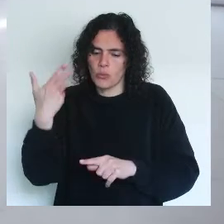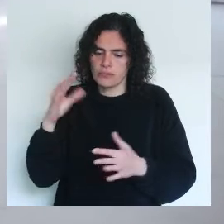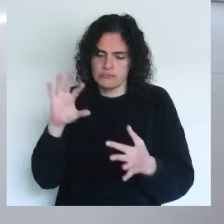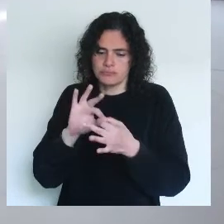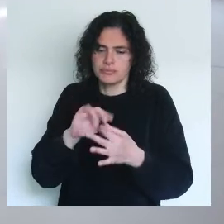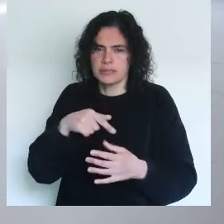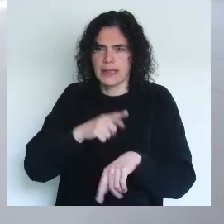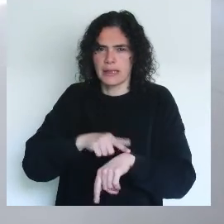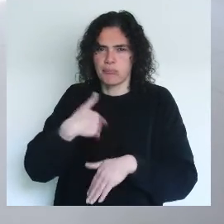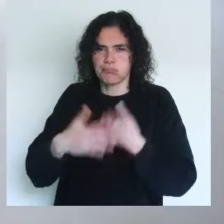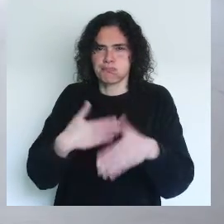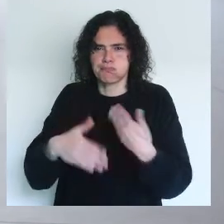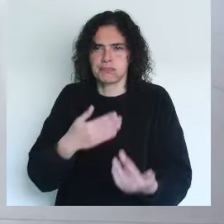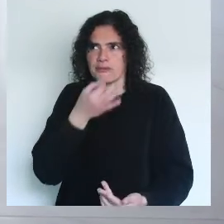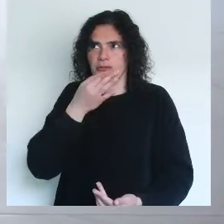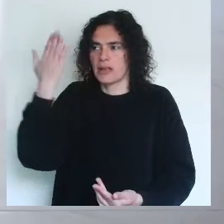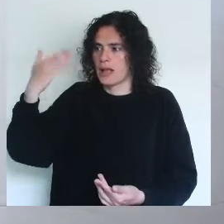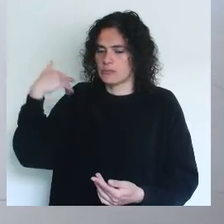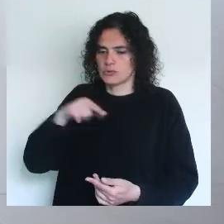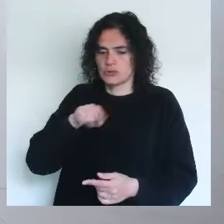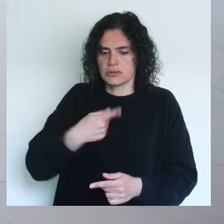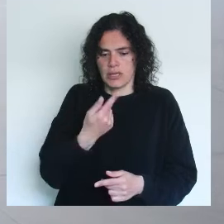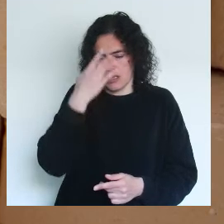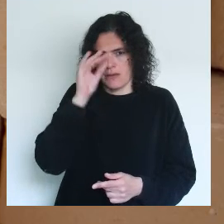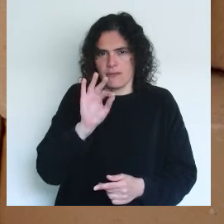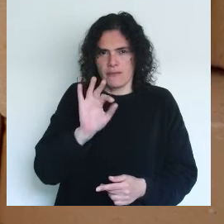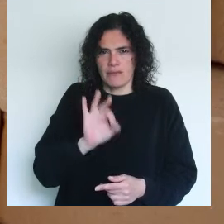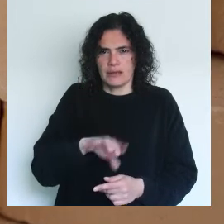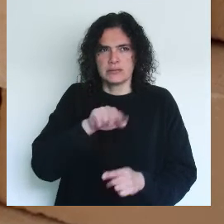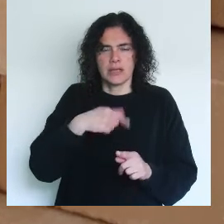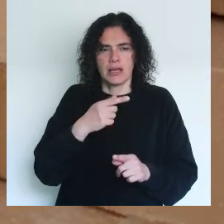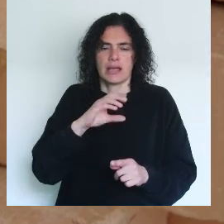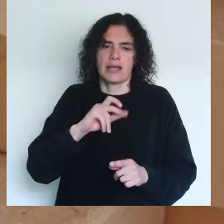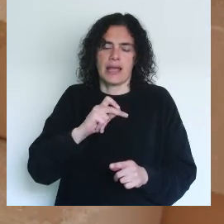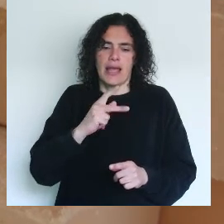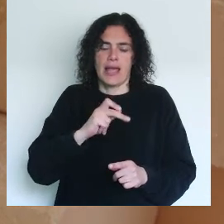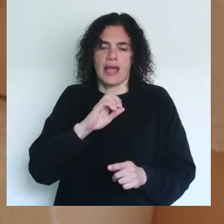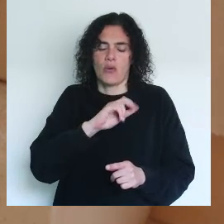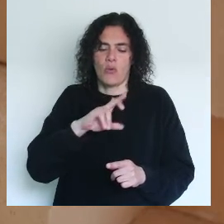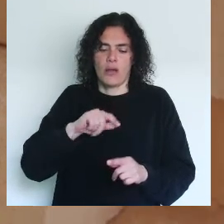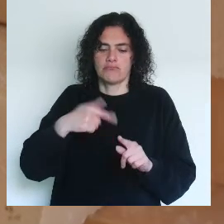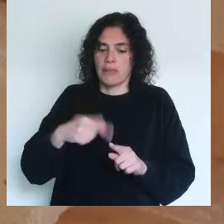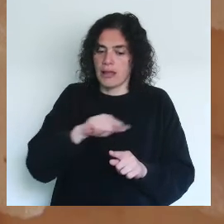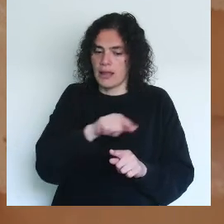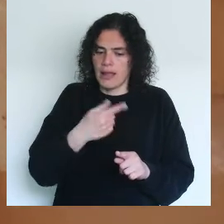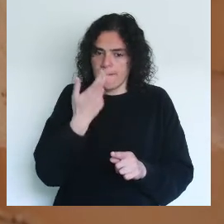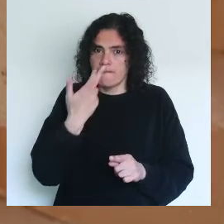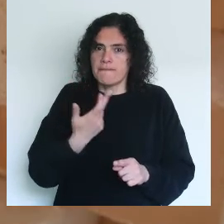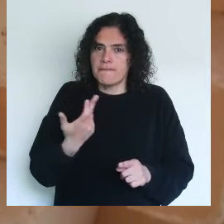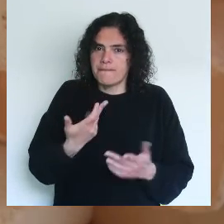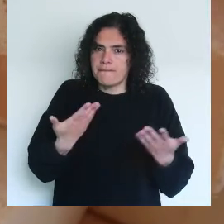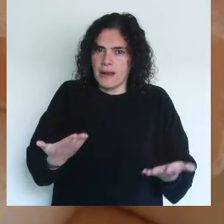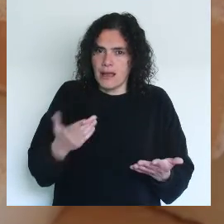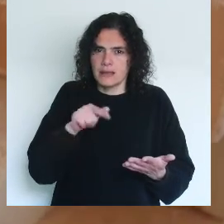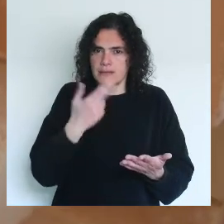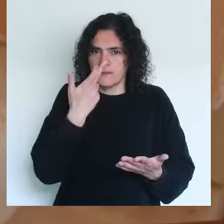connect it to the passing of time, that we talked about with Fishly and Weiss, on Kawara, with Adrian Piper, is the